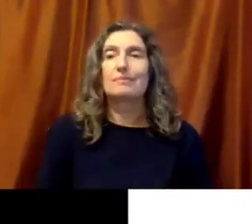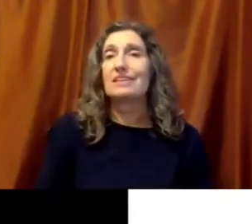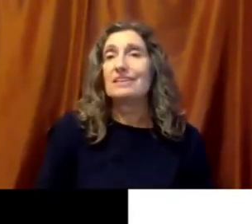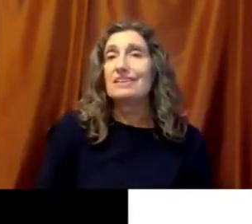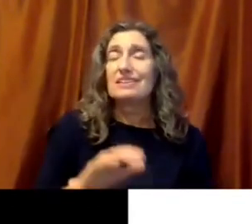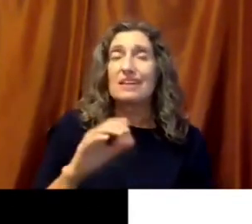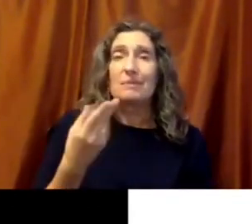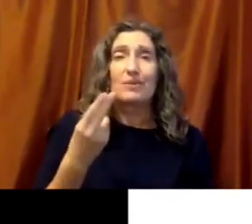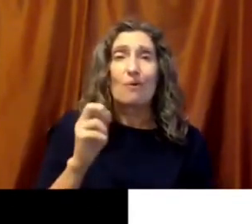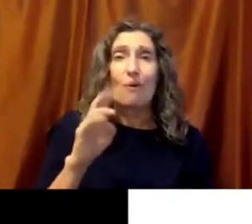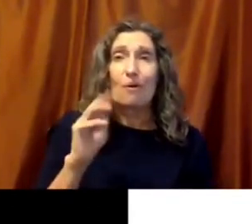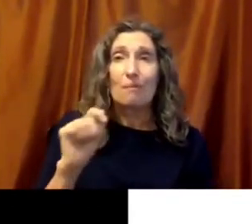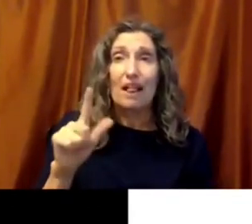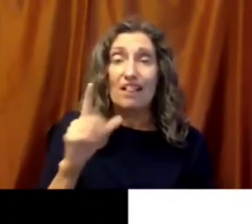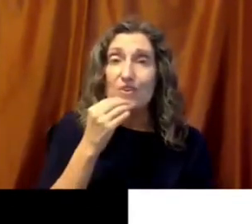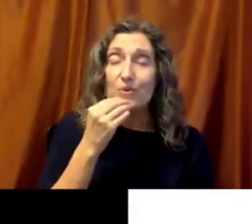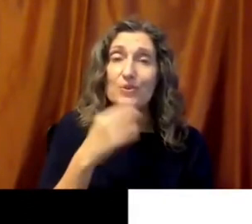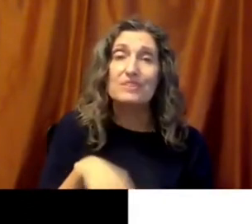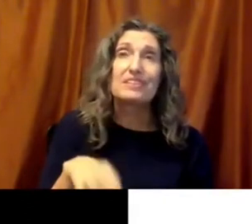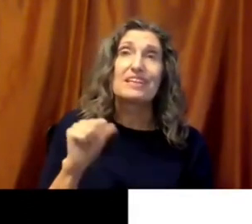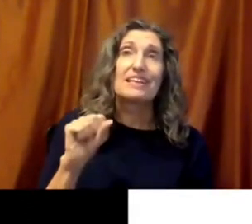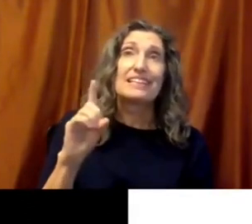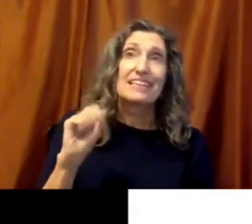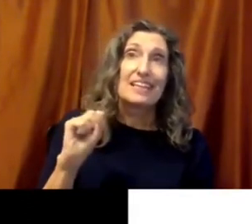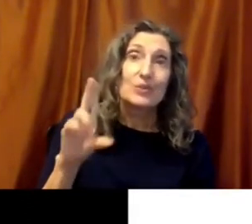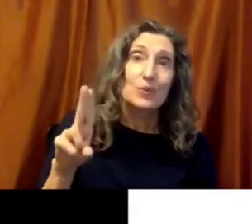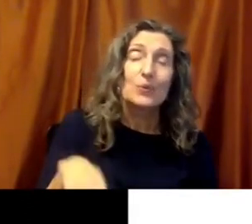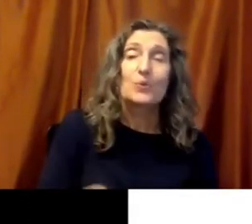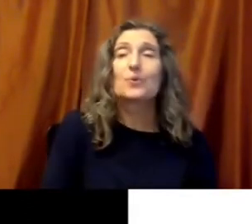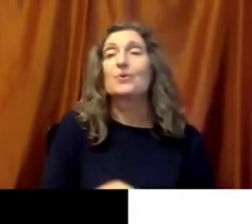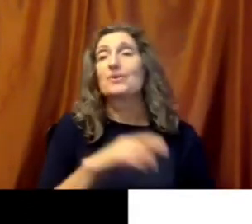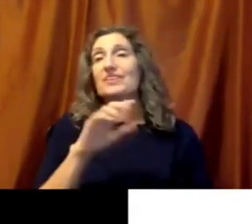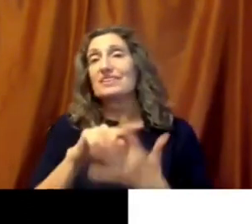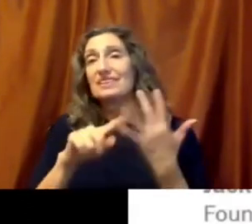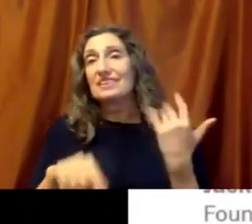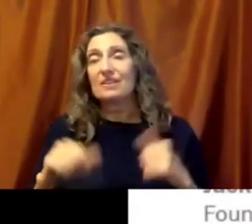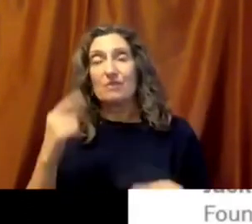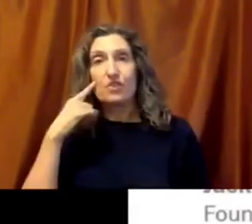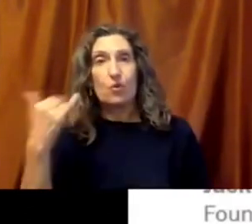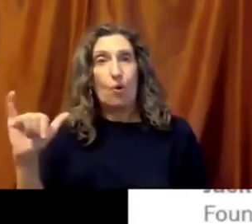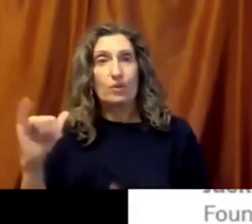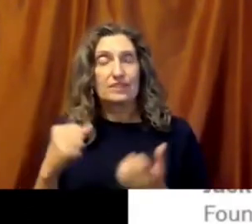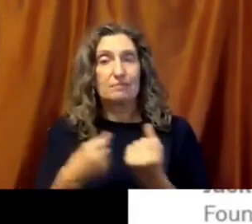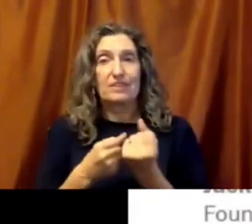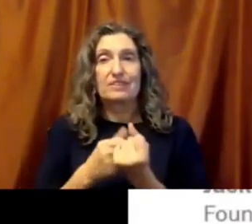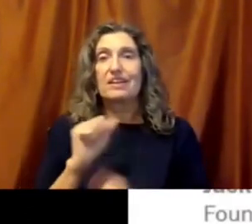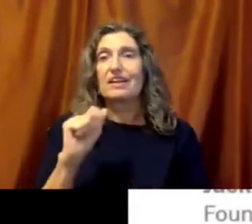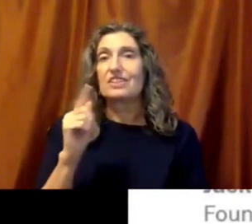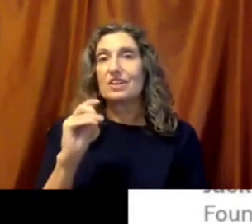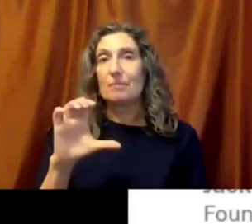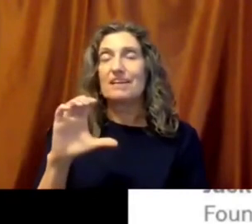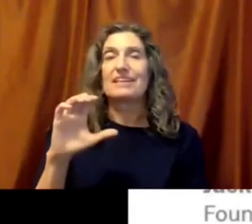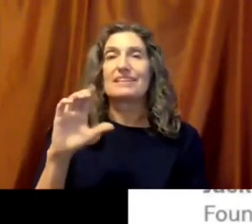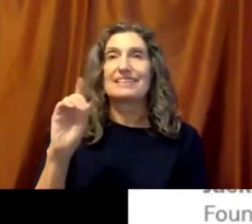Sundance Family Foundation and Communicating for Agriculture Culture Exchange Programs are our gold sponsors, Atomic Data and